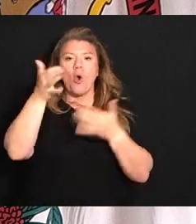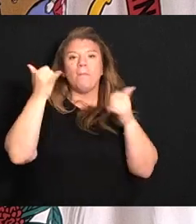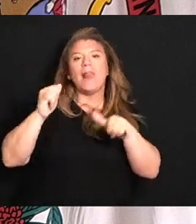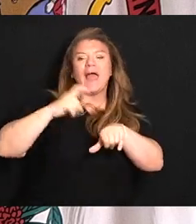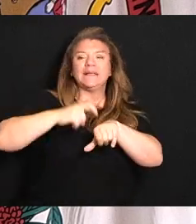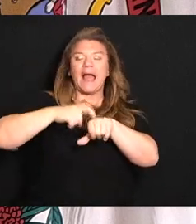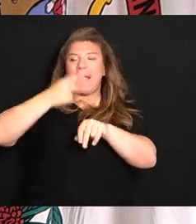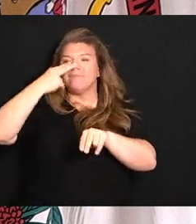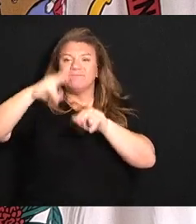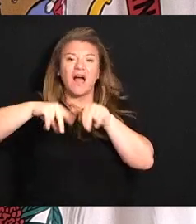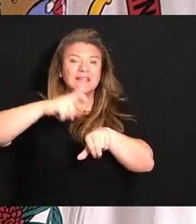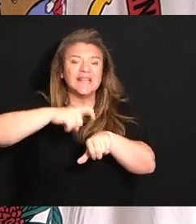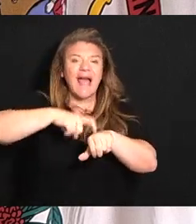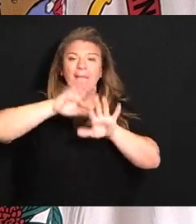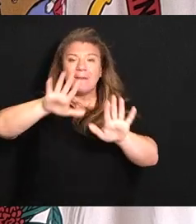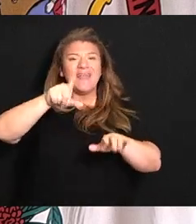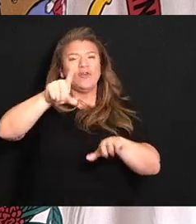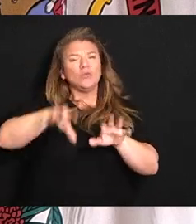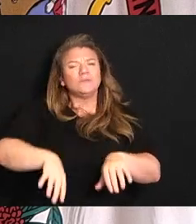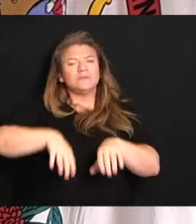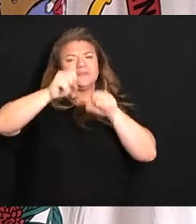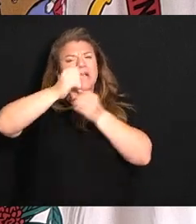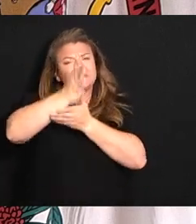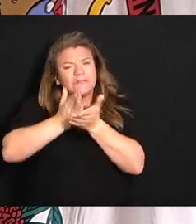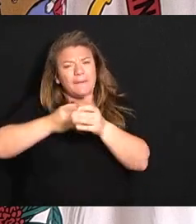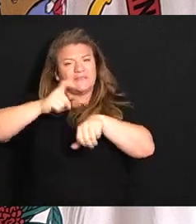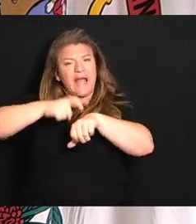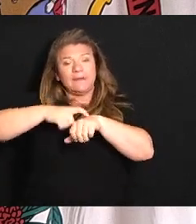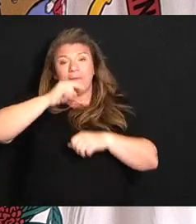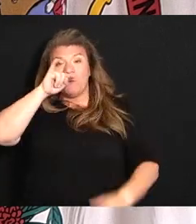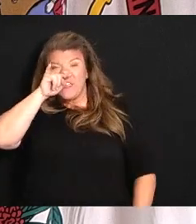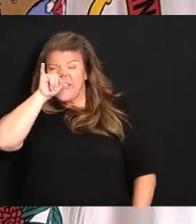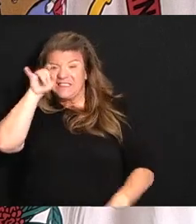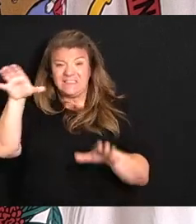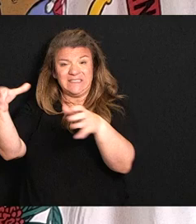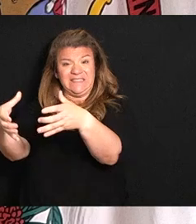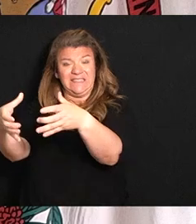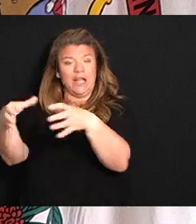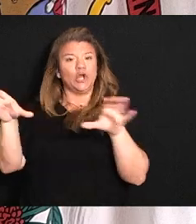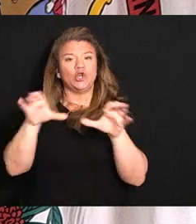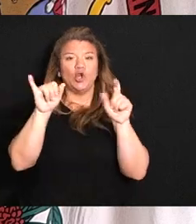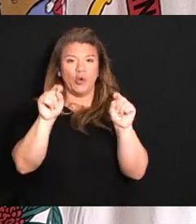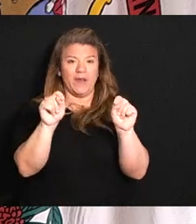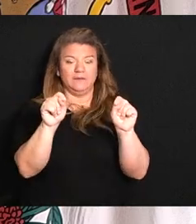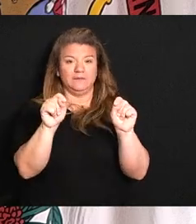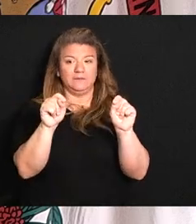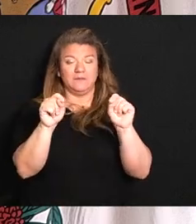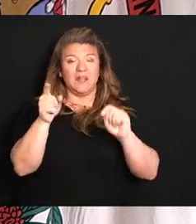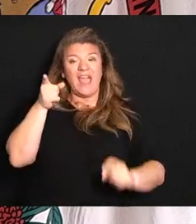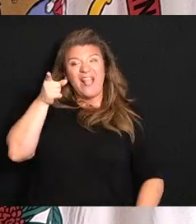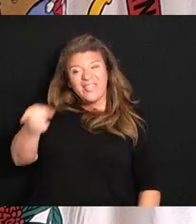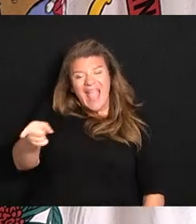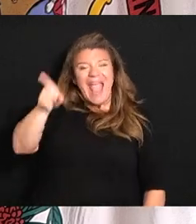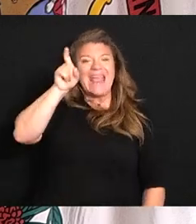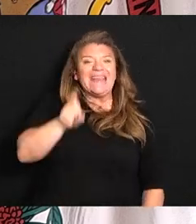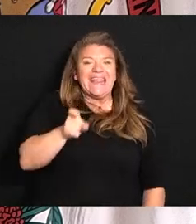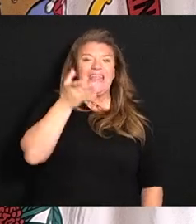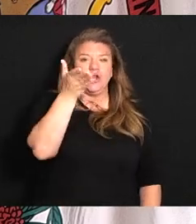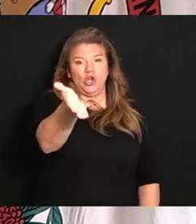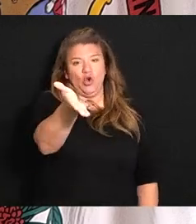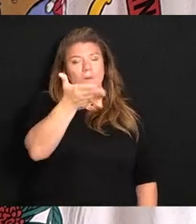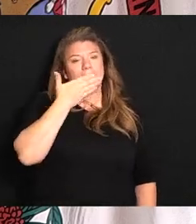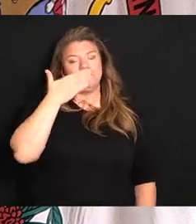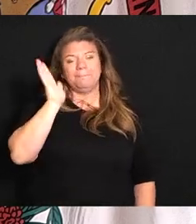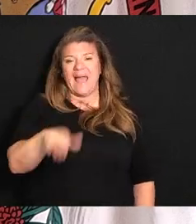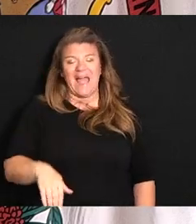if you can take time to do something with kids, do it. They absolutely need you so badly right